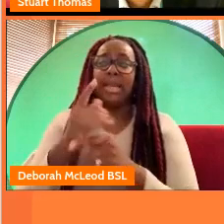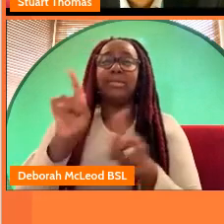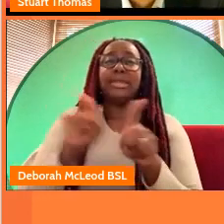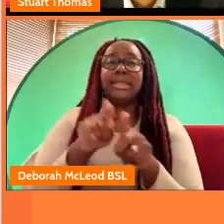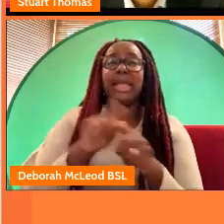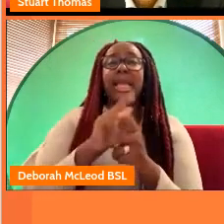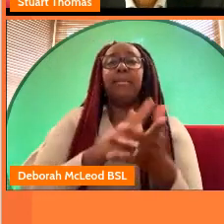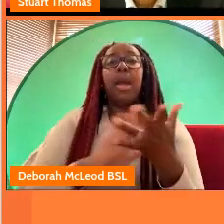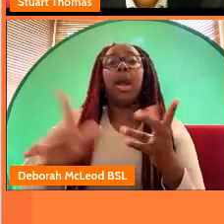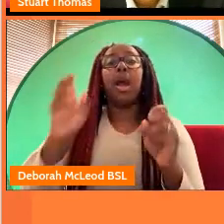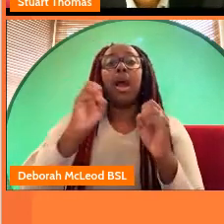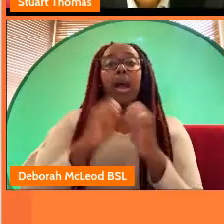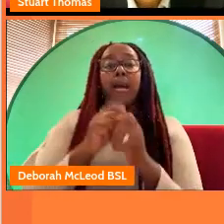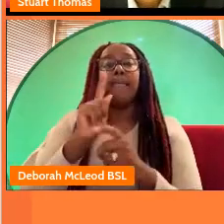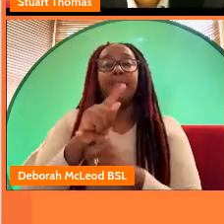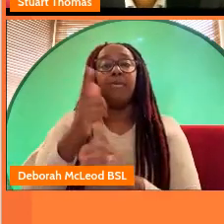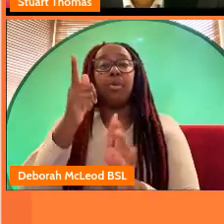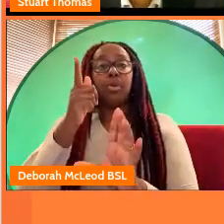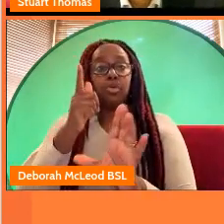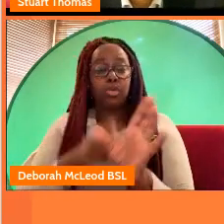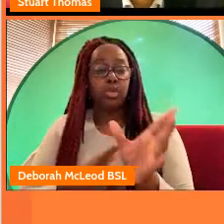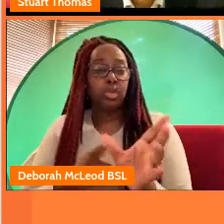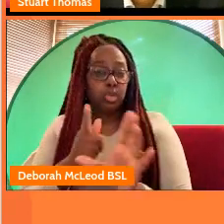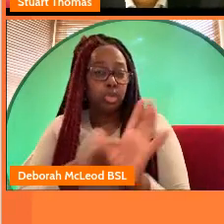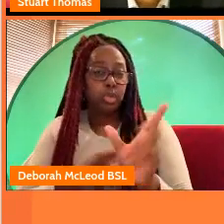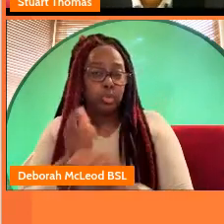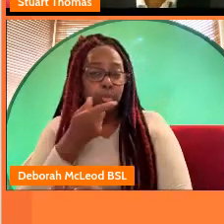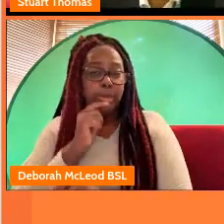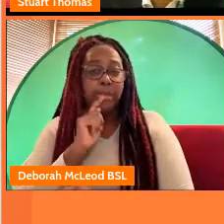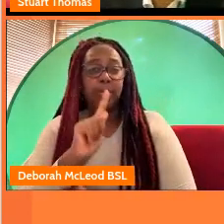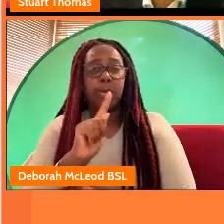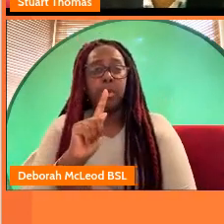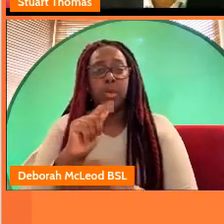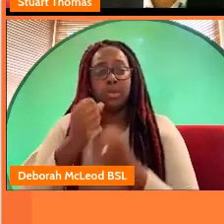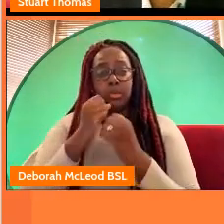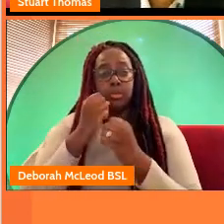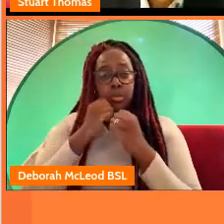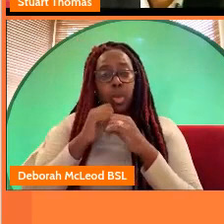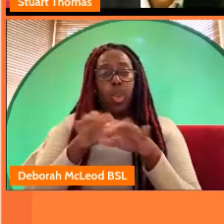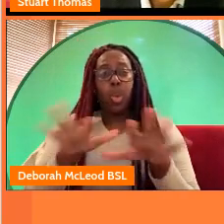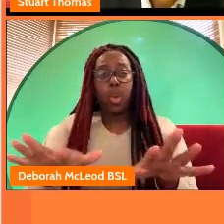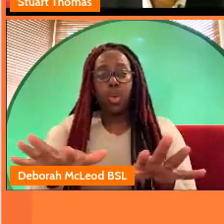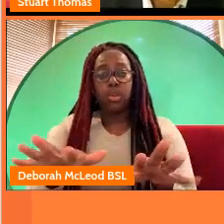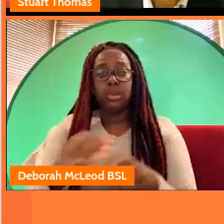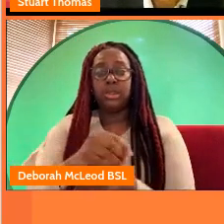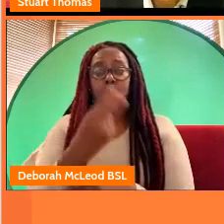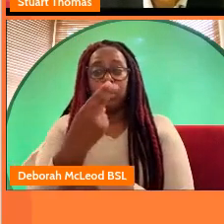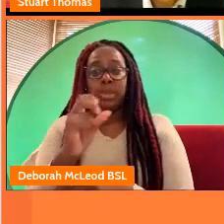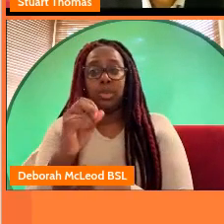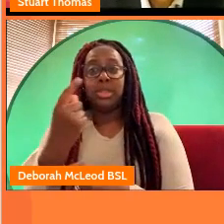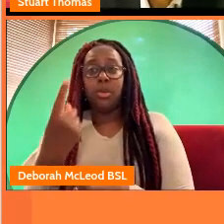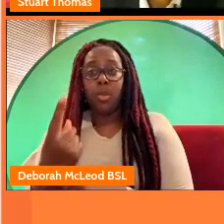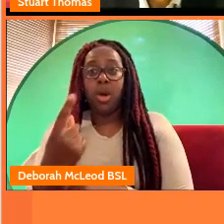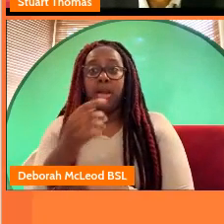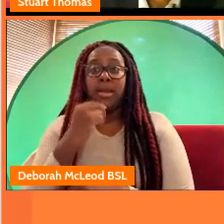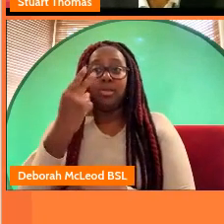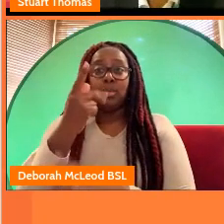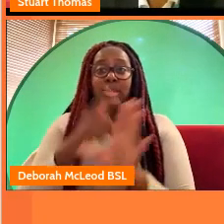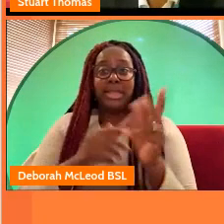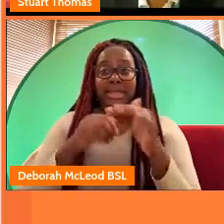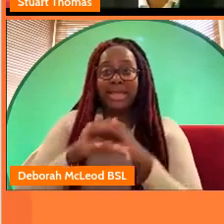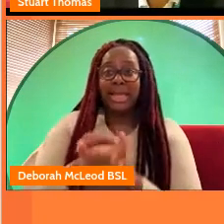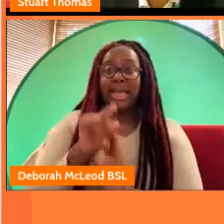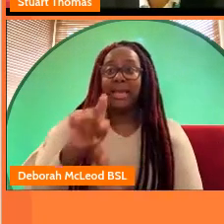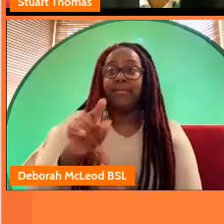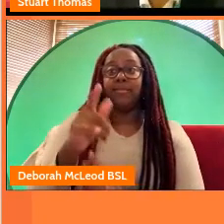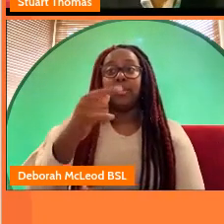brands the strategy was launched in 2021 and two years into the six-year plan here's how we're getting on we